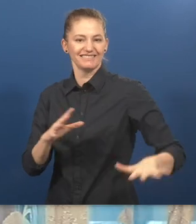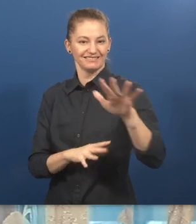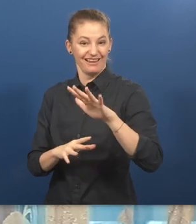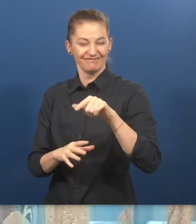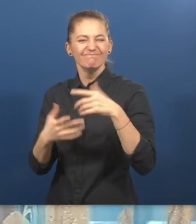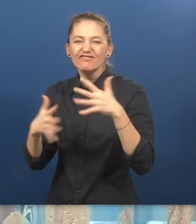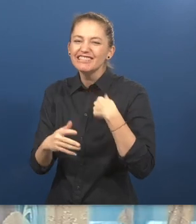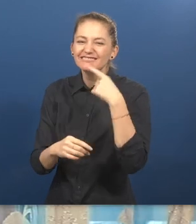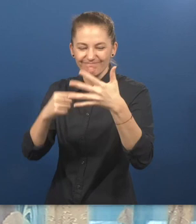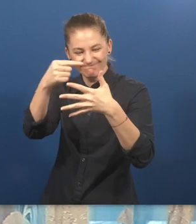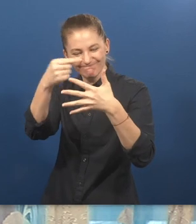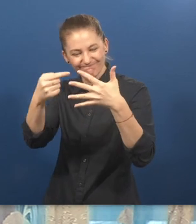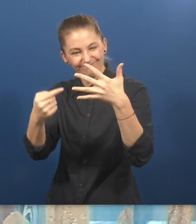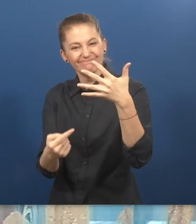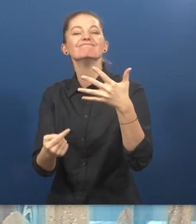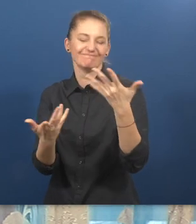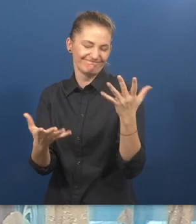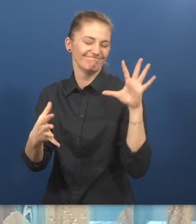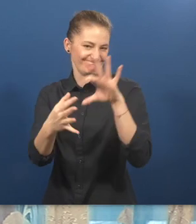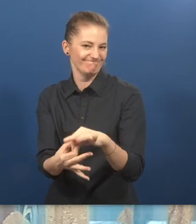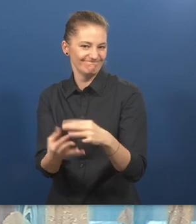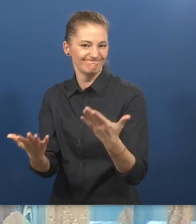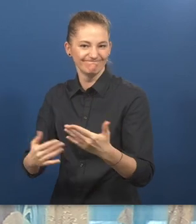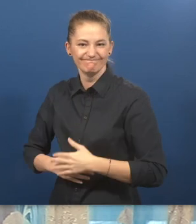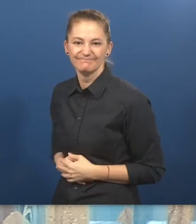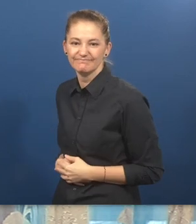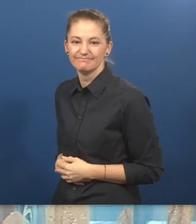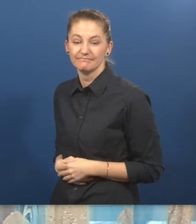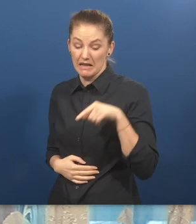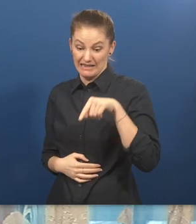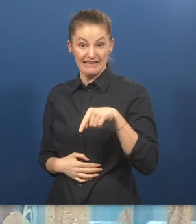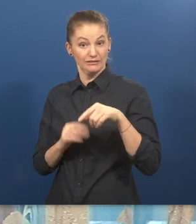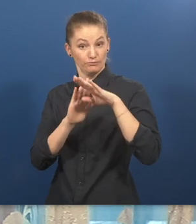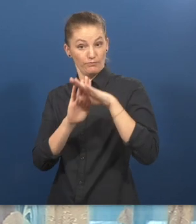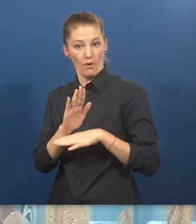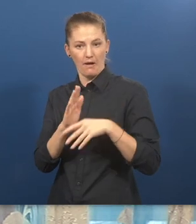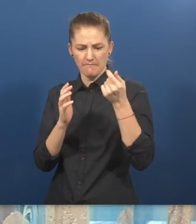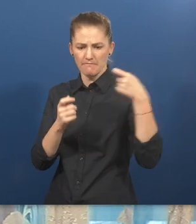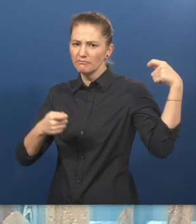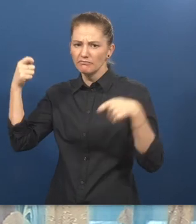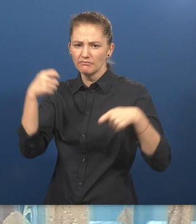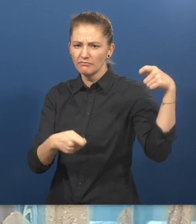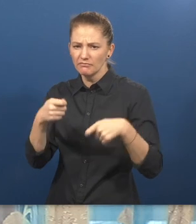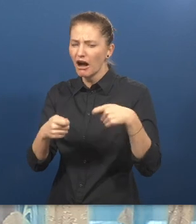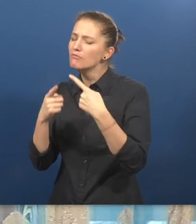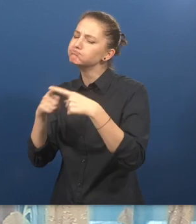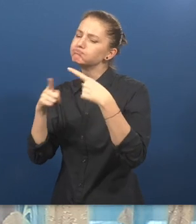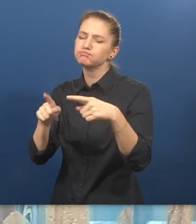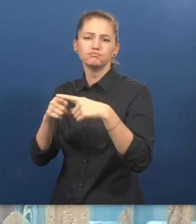Also, this program was financed by various donors like Afghan Refugees Fund